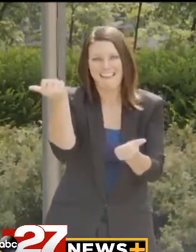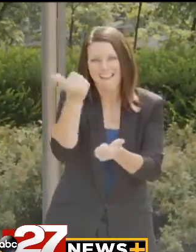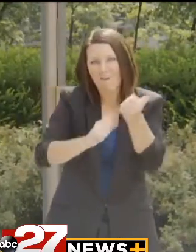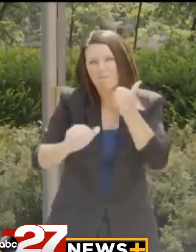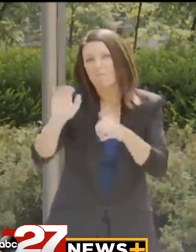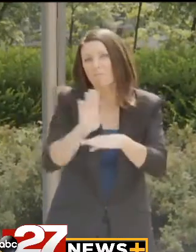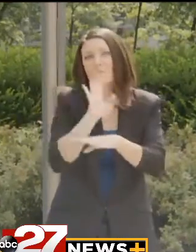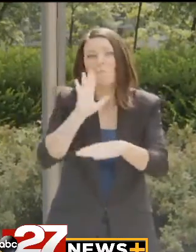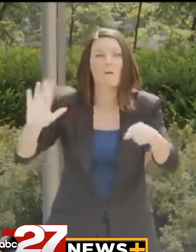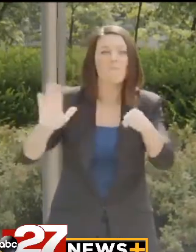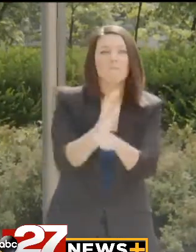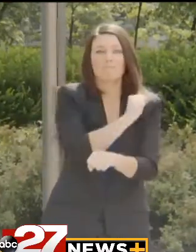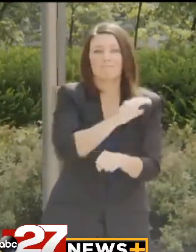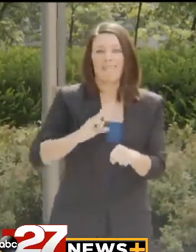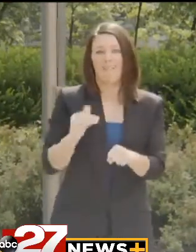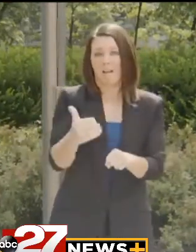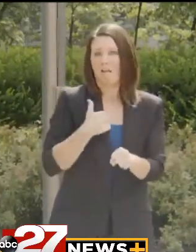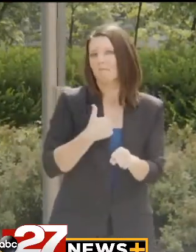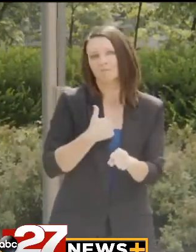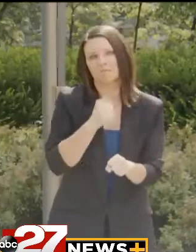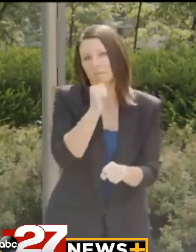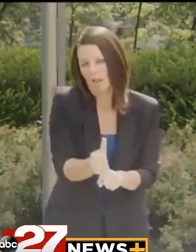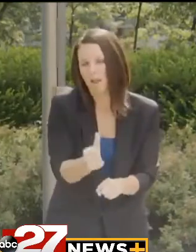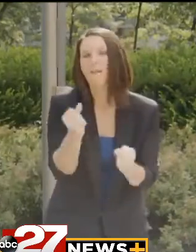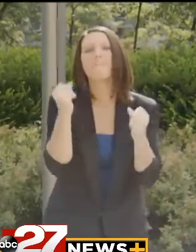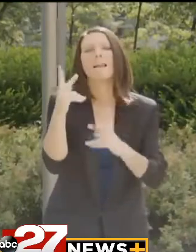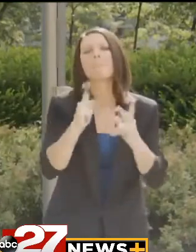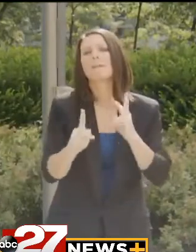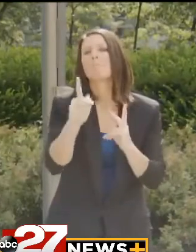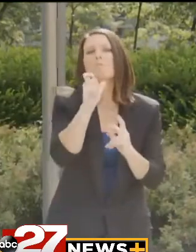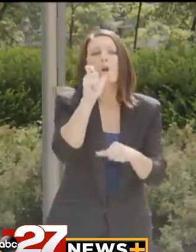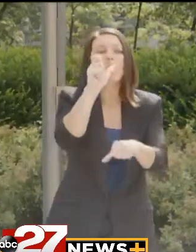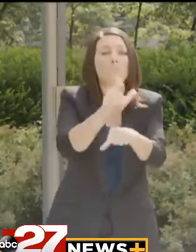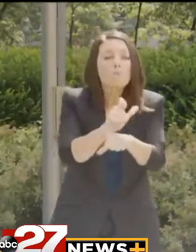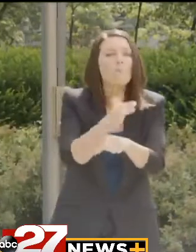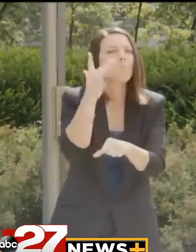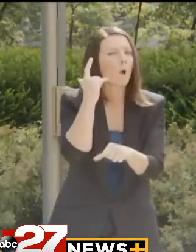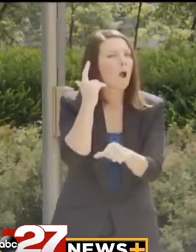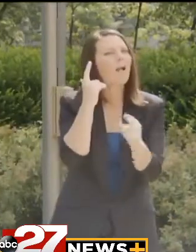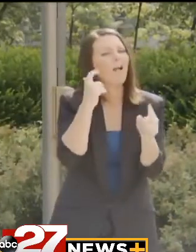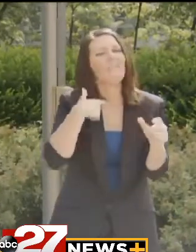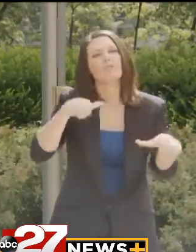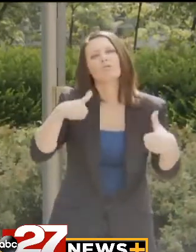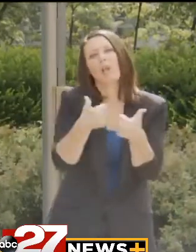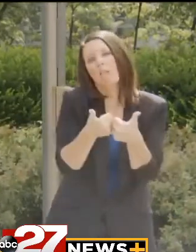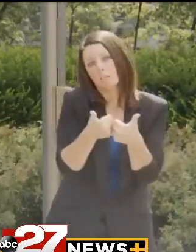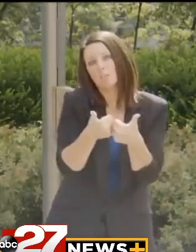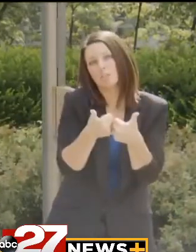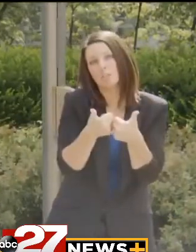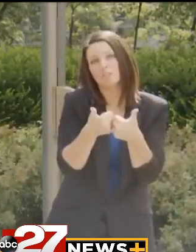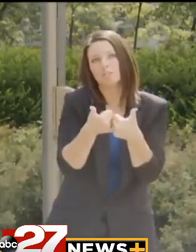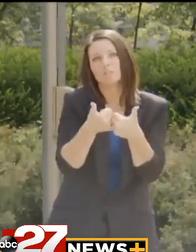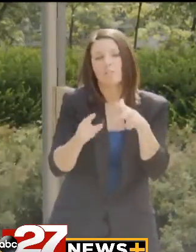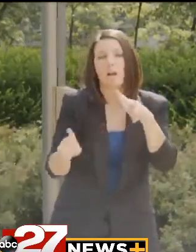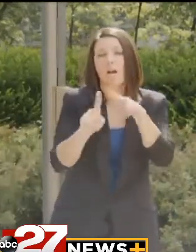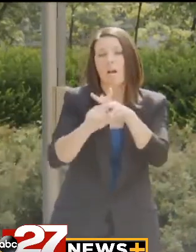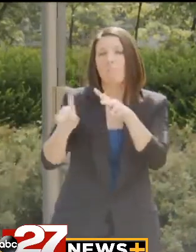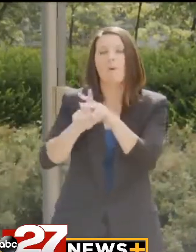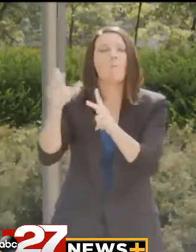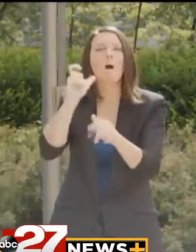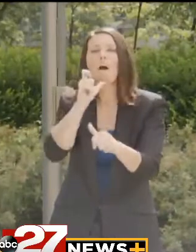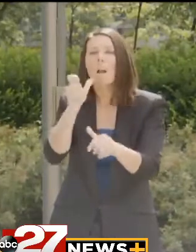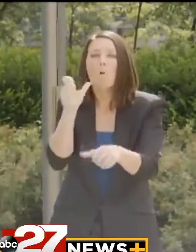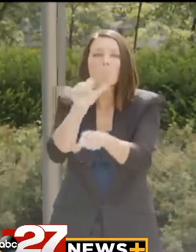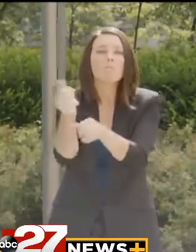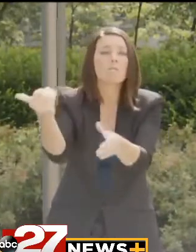staffed. Many individuals who remain unemployed cite specific hurdles as the reason that they haven't rejoined the